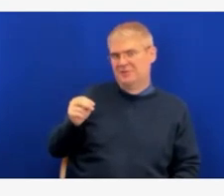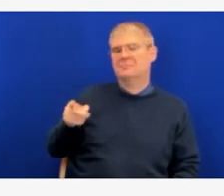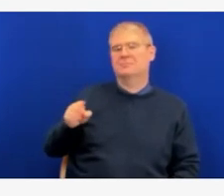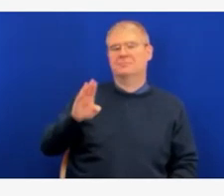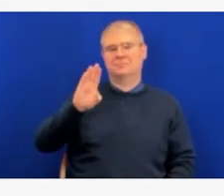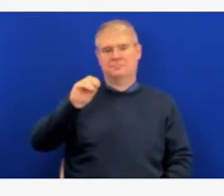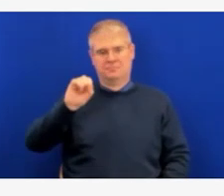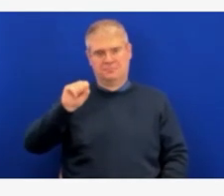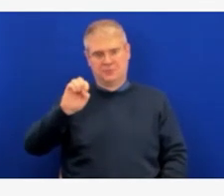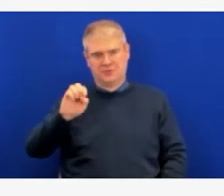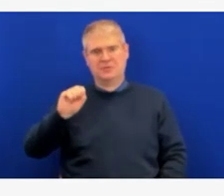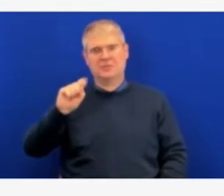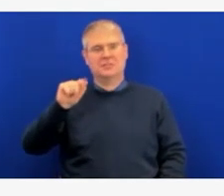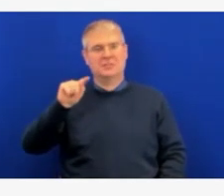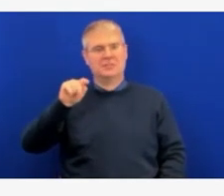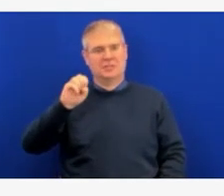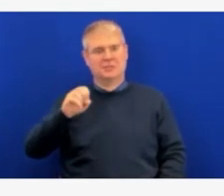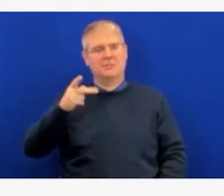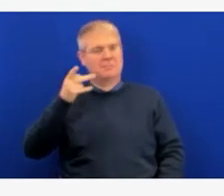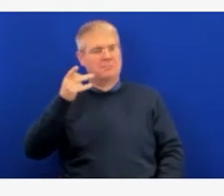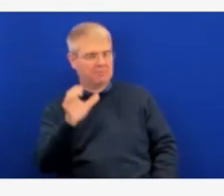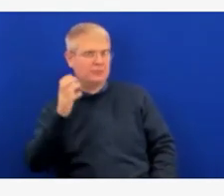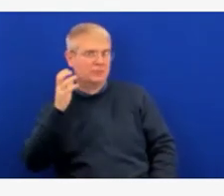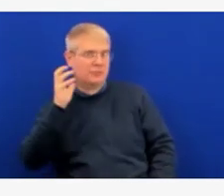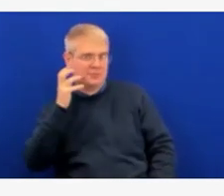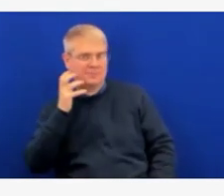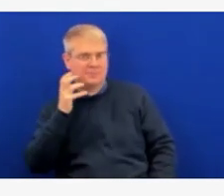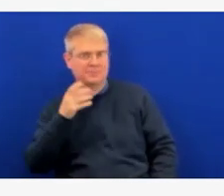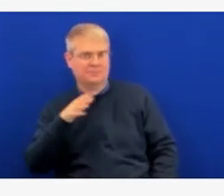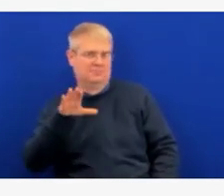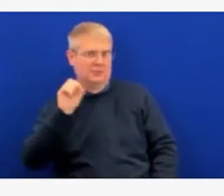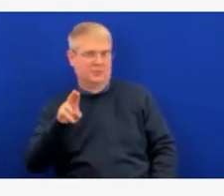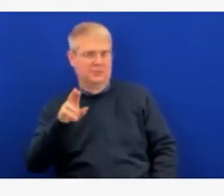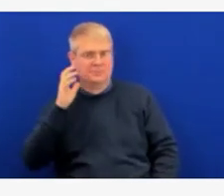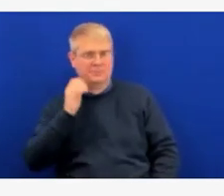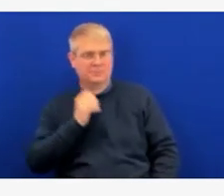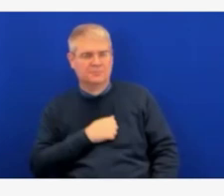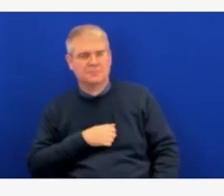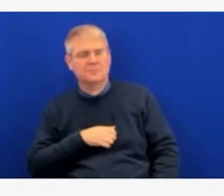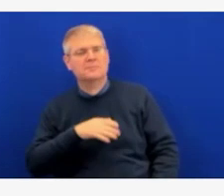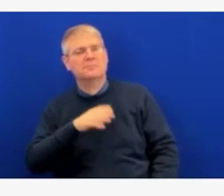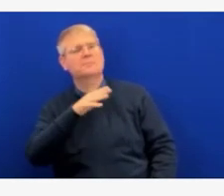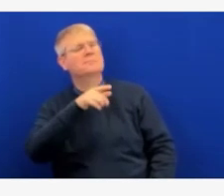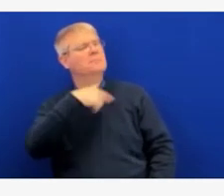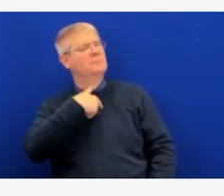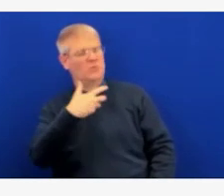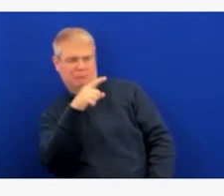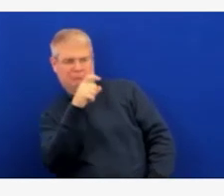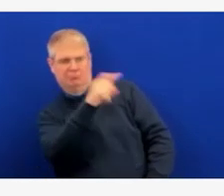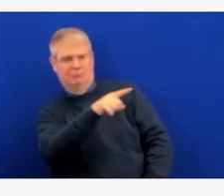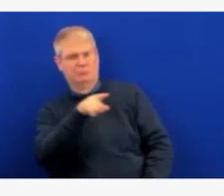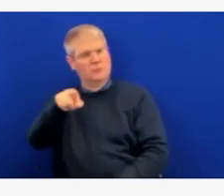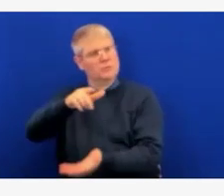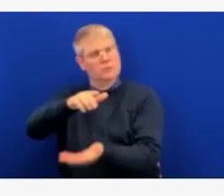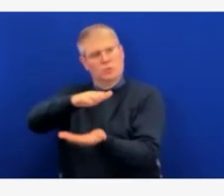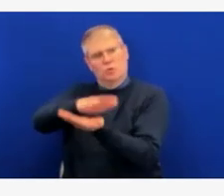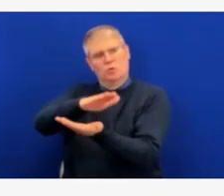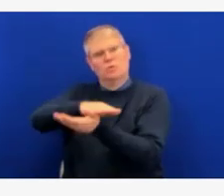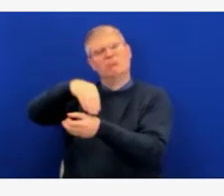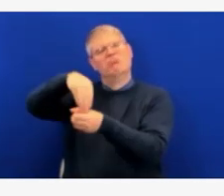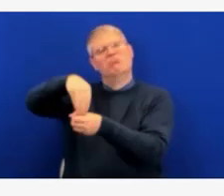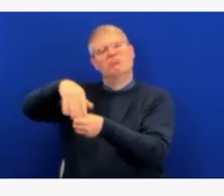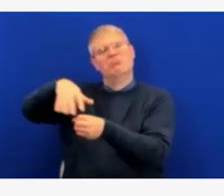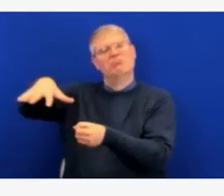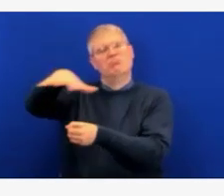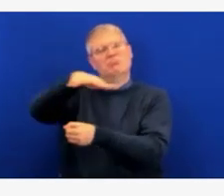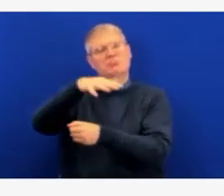school testing programs and just of the schools that received funding or testing supplies, do you